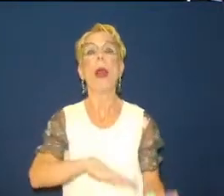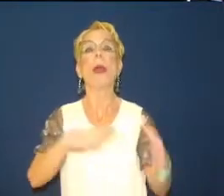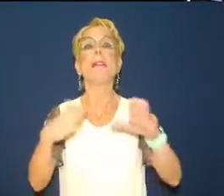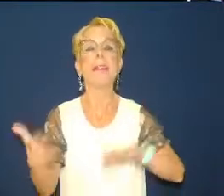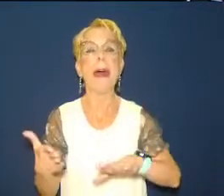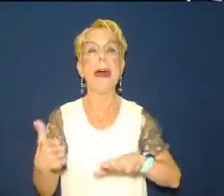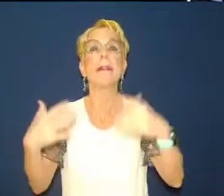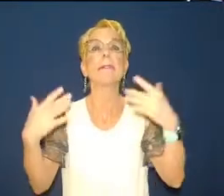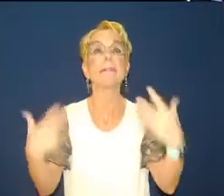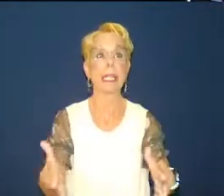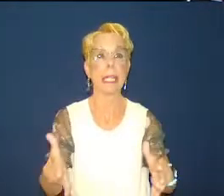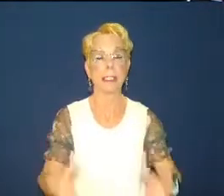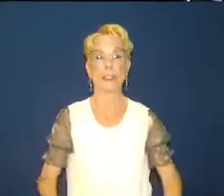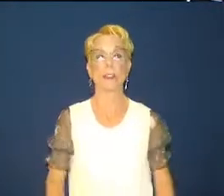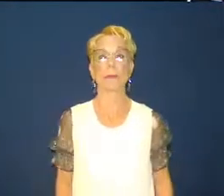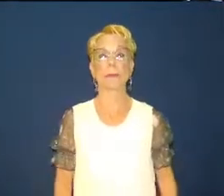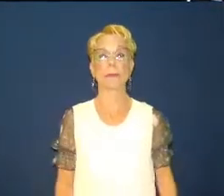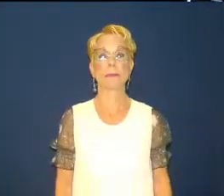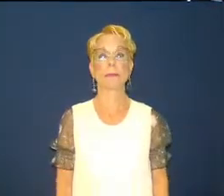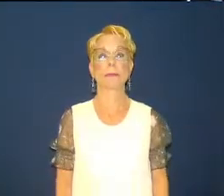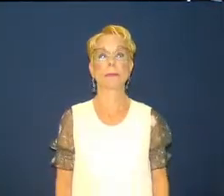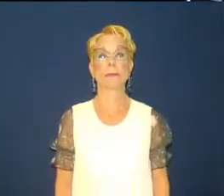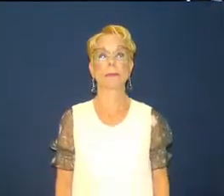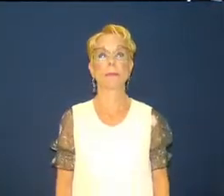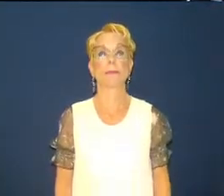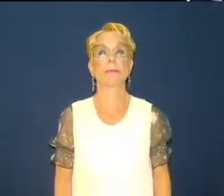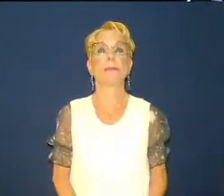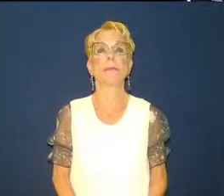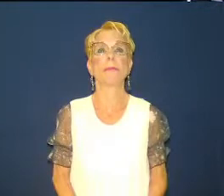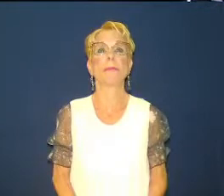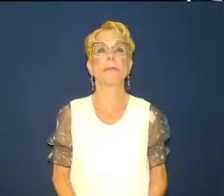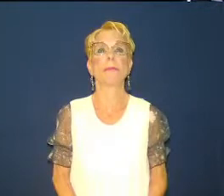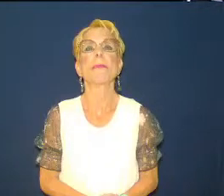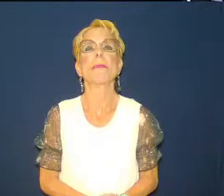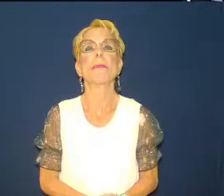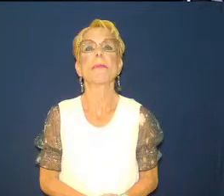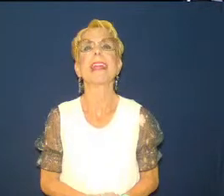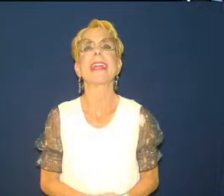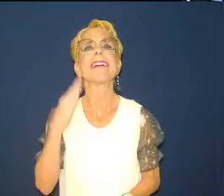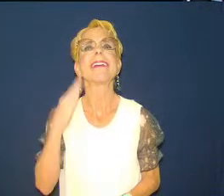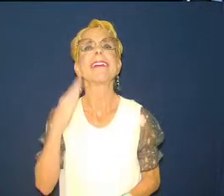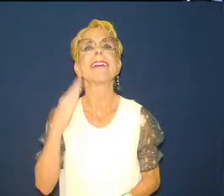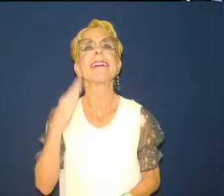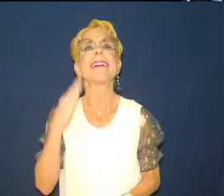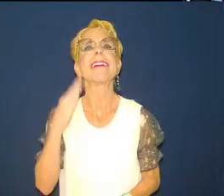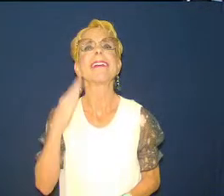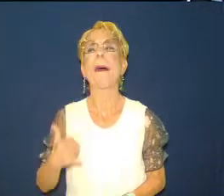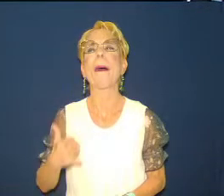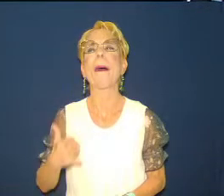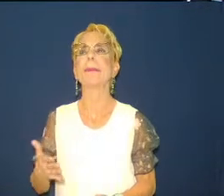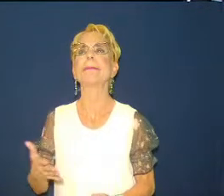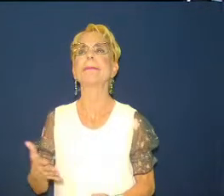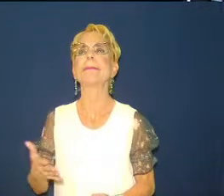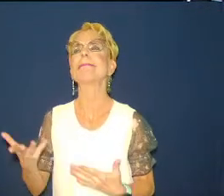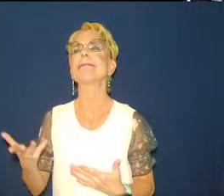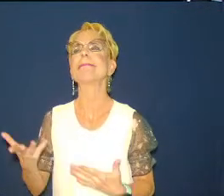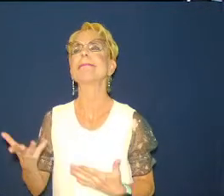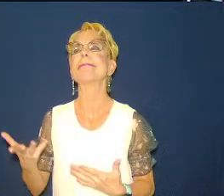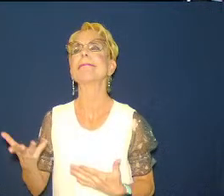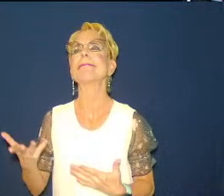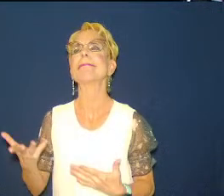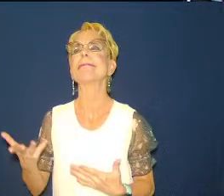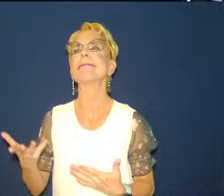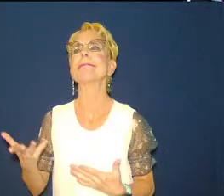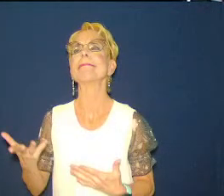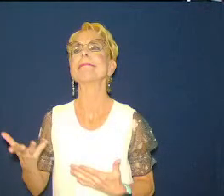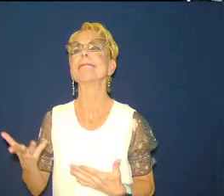yeah you know in 1968 was the very first zombie movie that was high-tech stuff back in 1968 the night of the